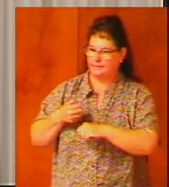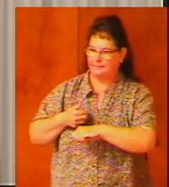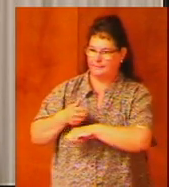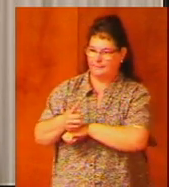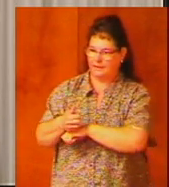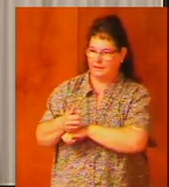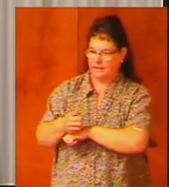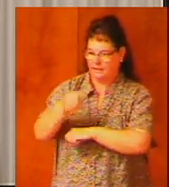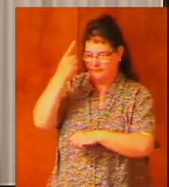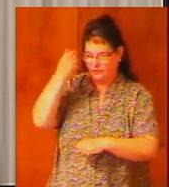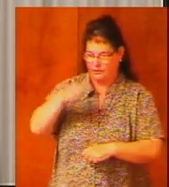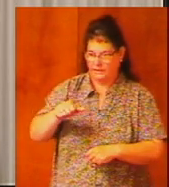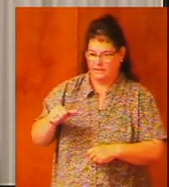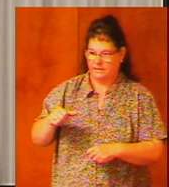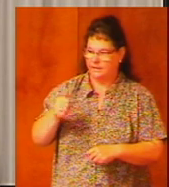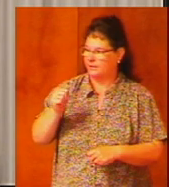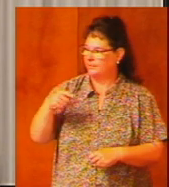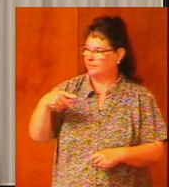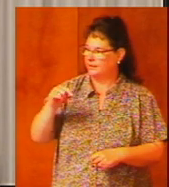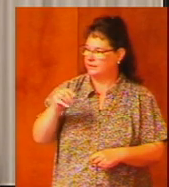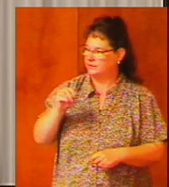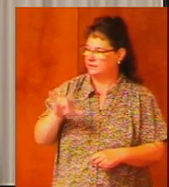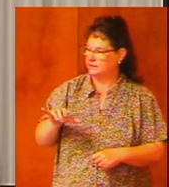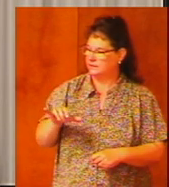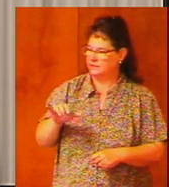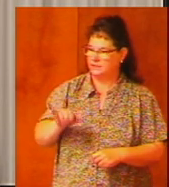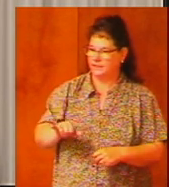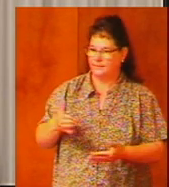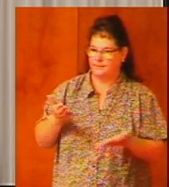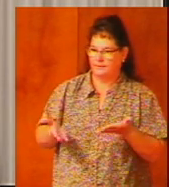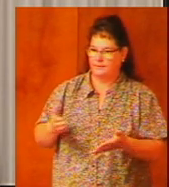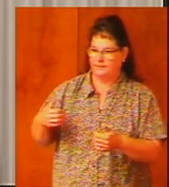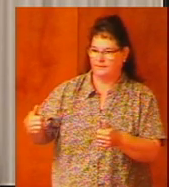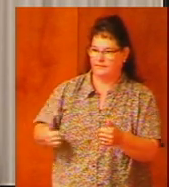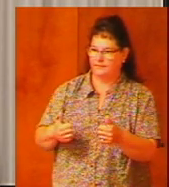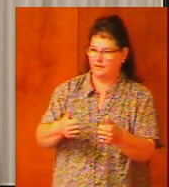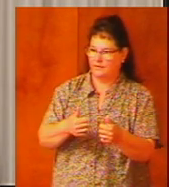for any apostasy that might follow